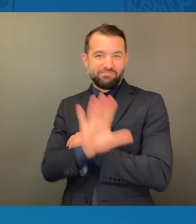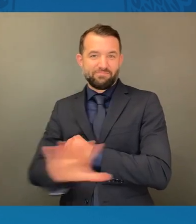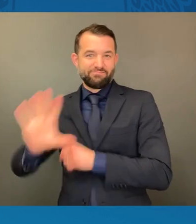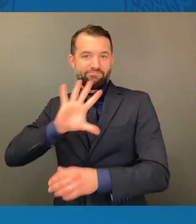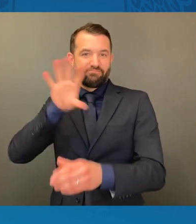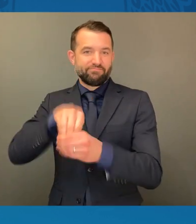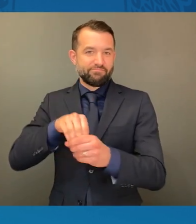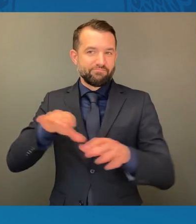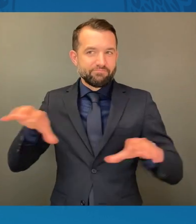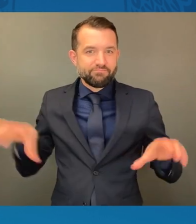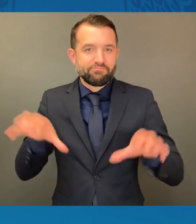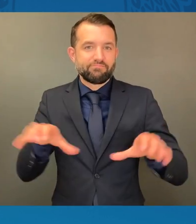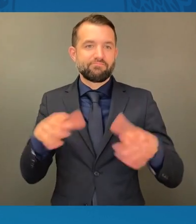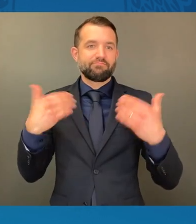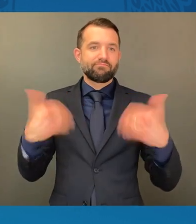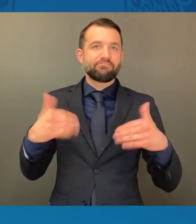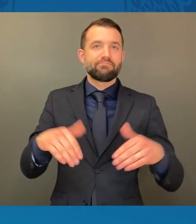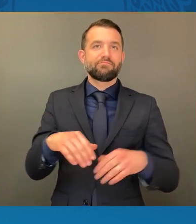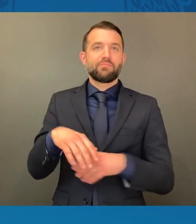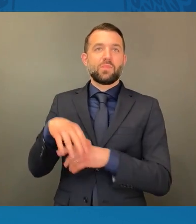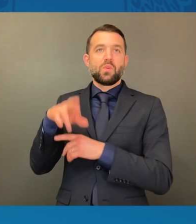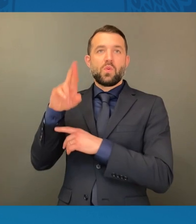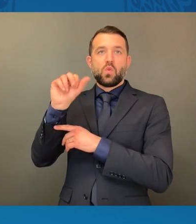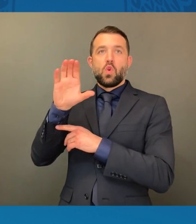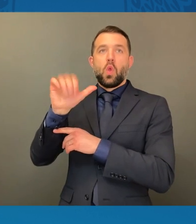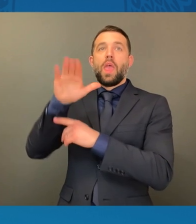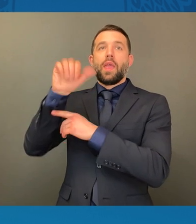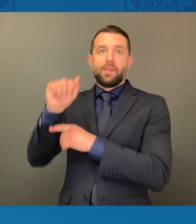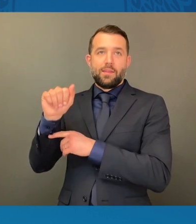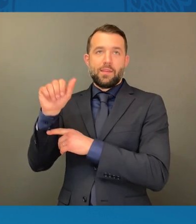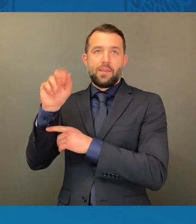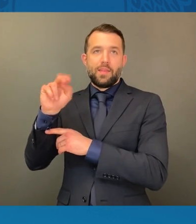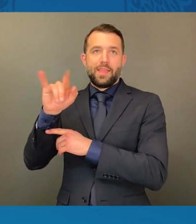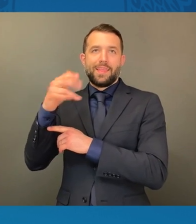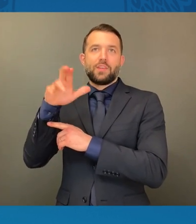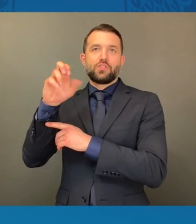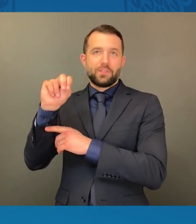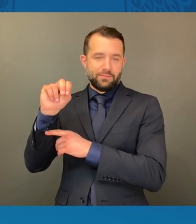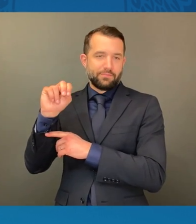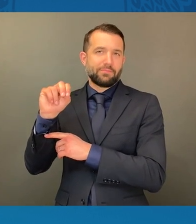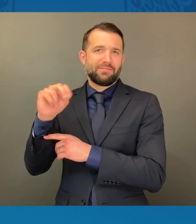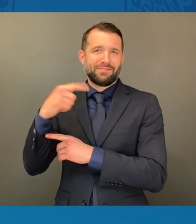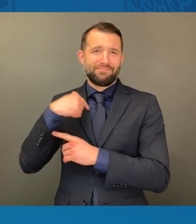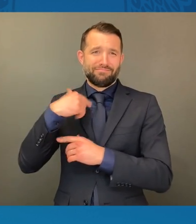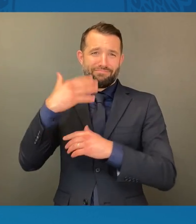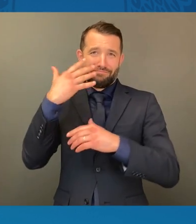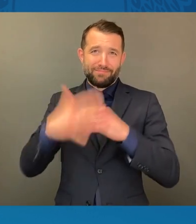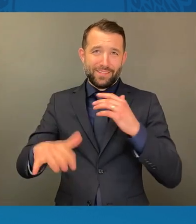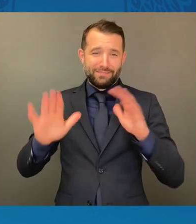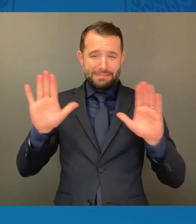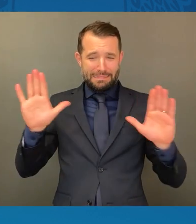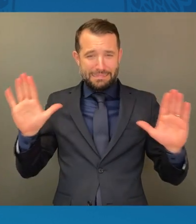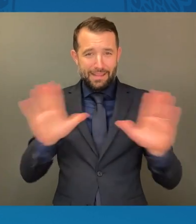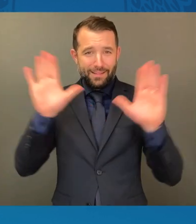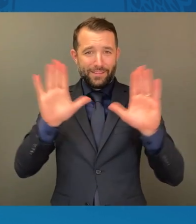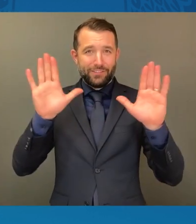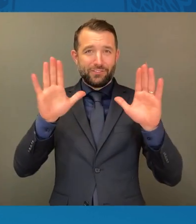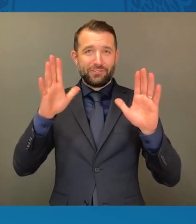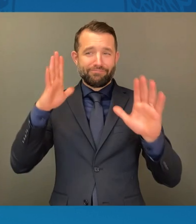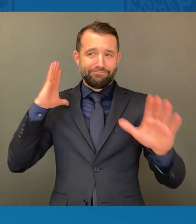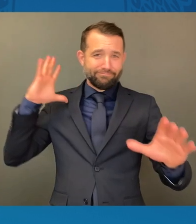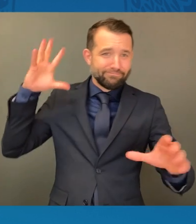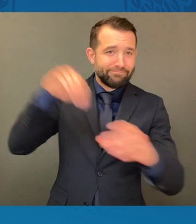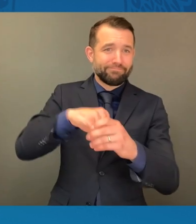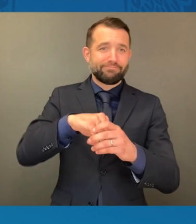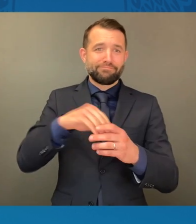Angion and niece of a Bloody Sunday foot soldier and student activist Mary Angion Robinson and Alberta